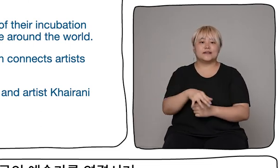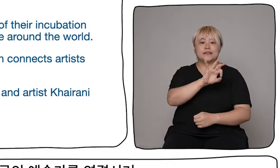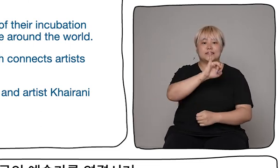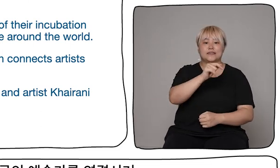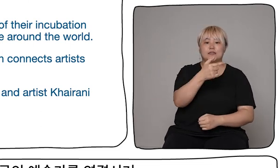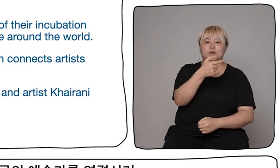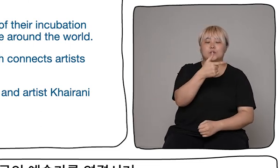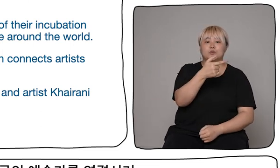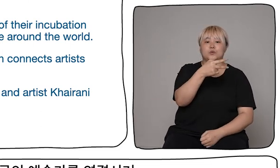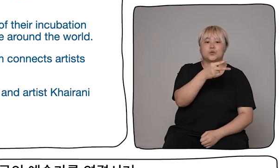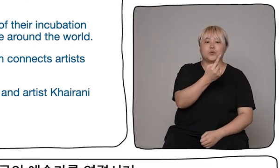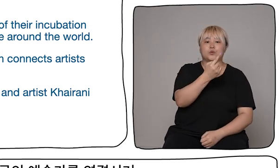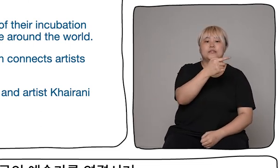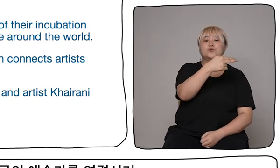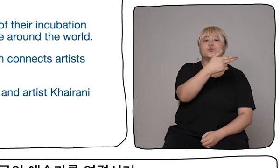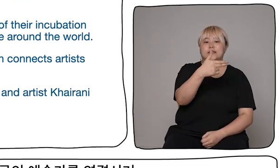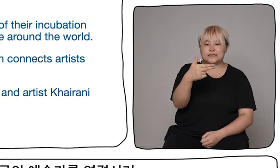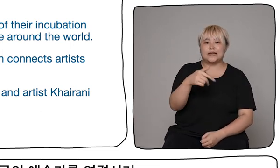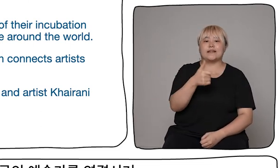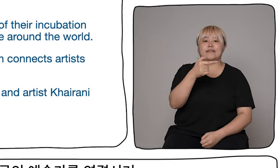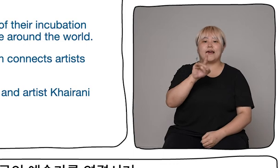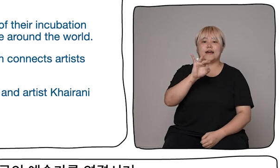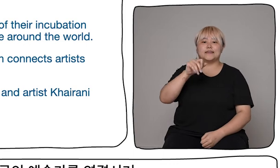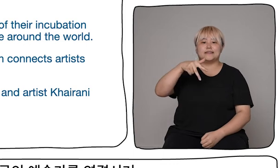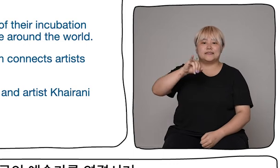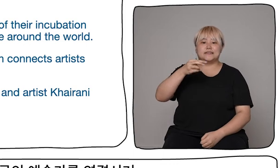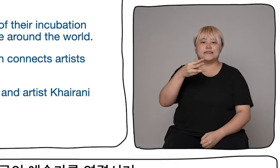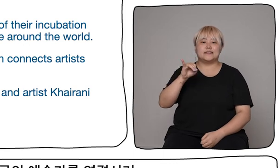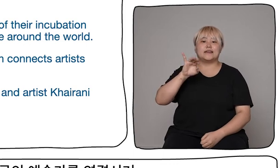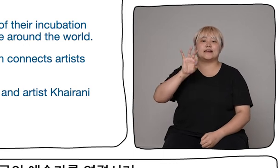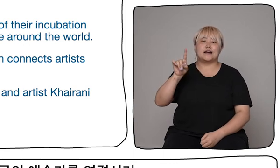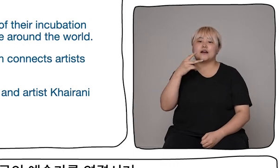to share in each other's practice.